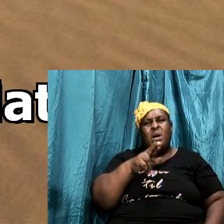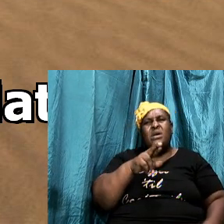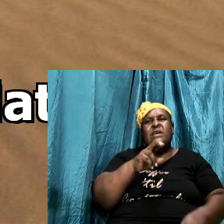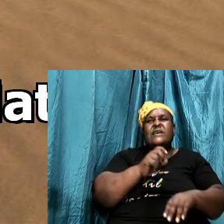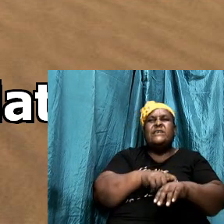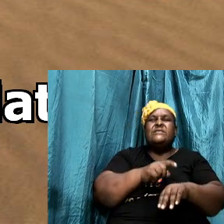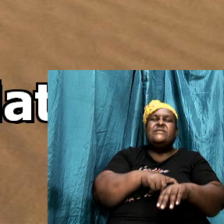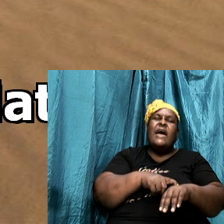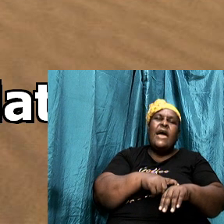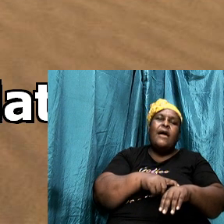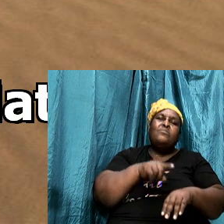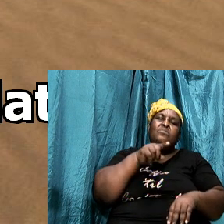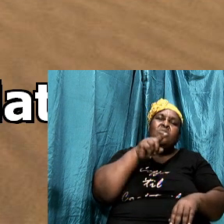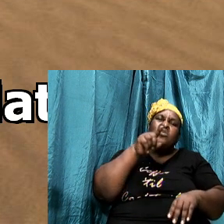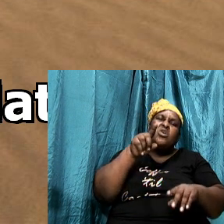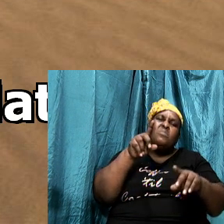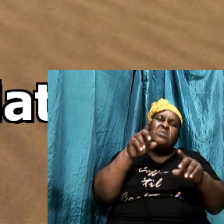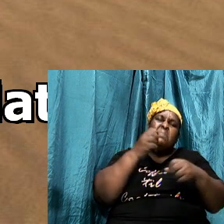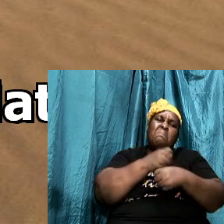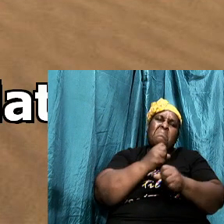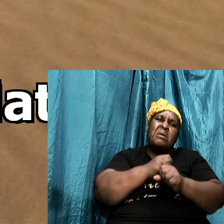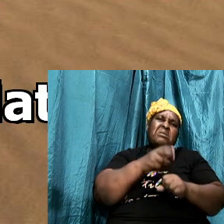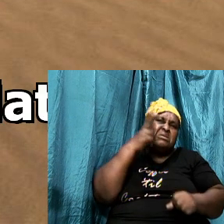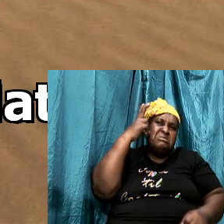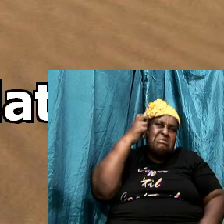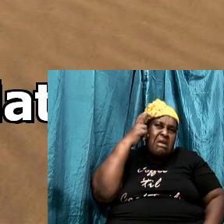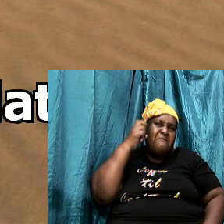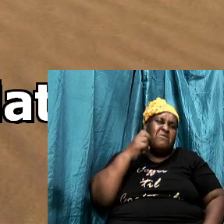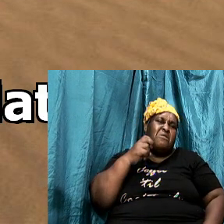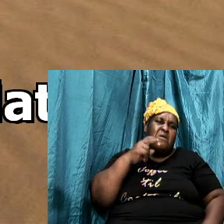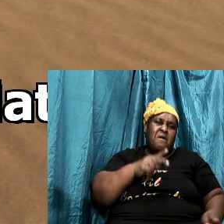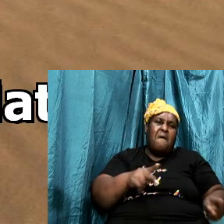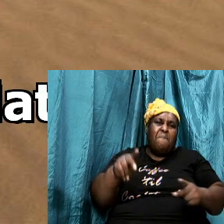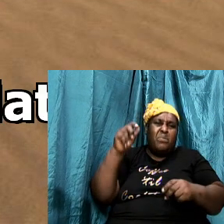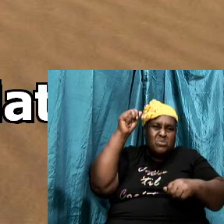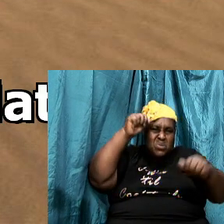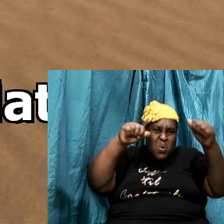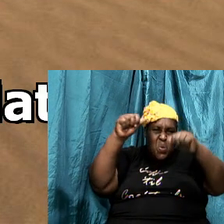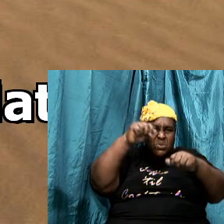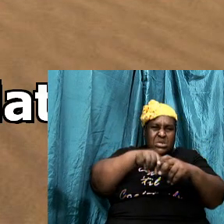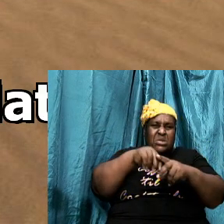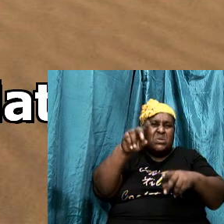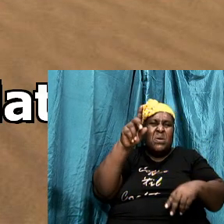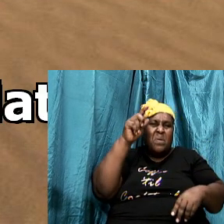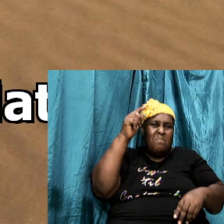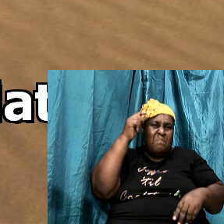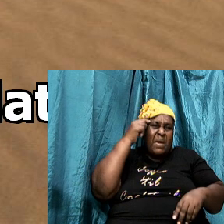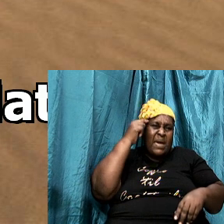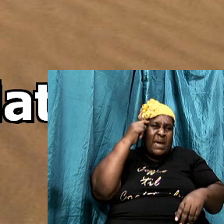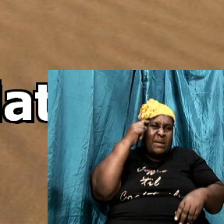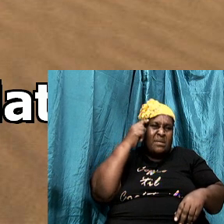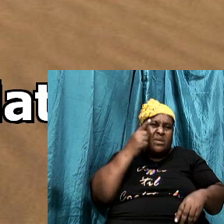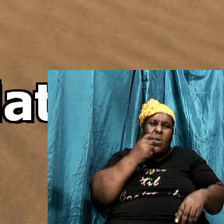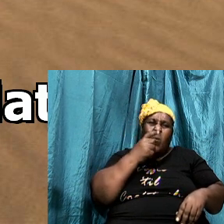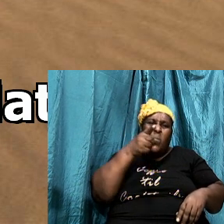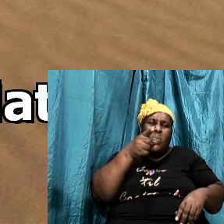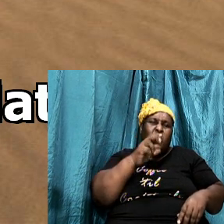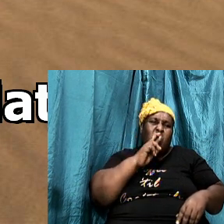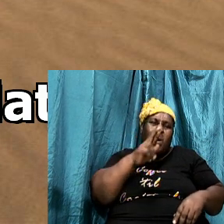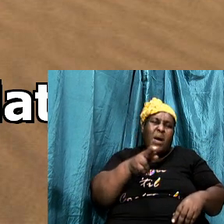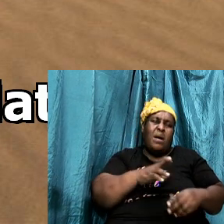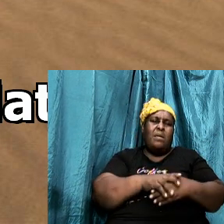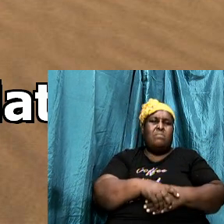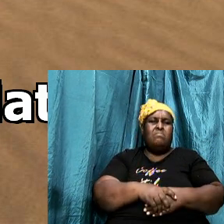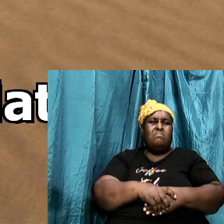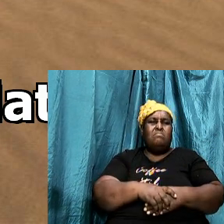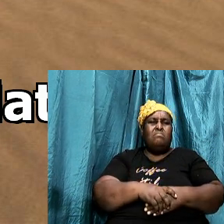stop let the adversary putting doubt in your mind about who you are if he gets in the mind and being able